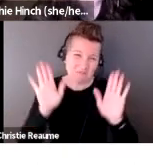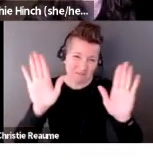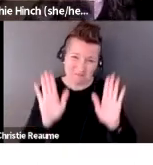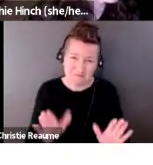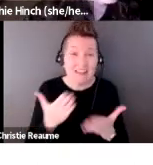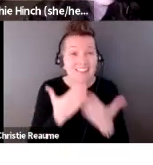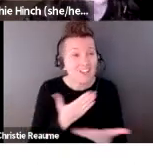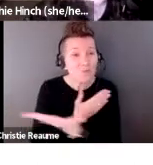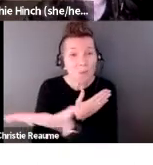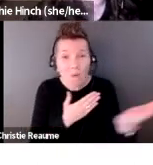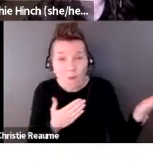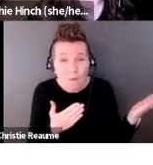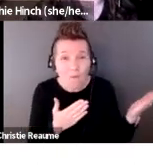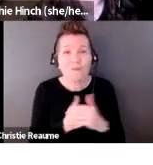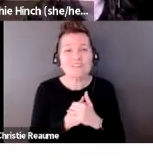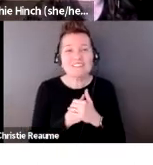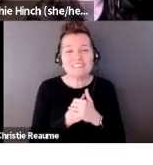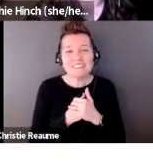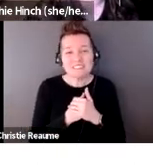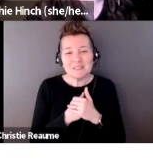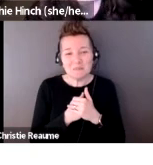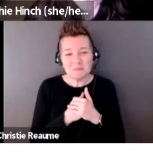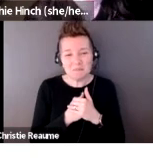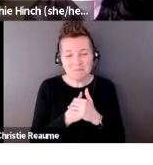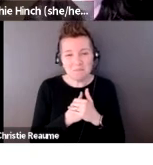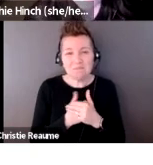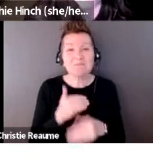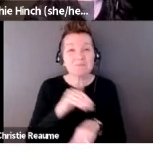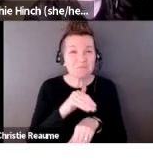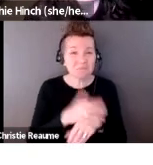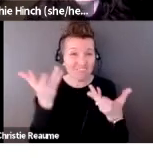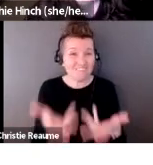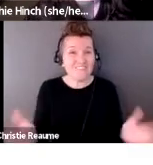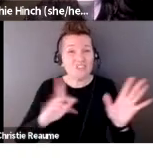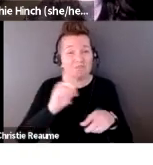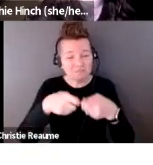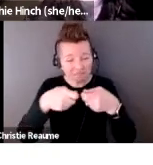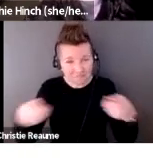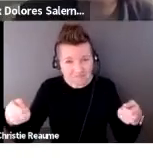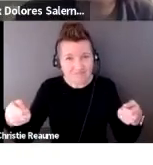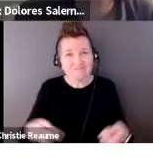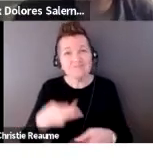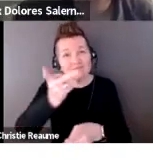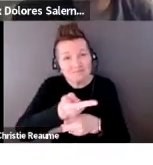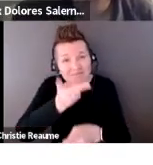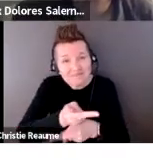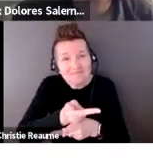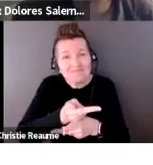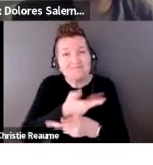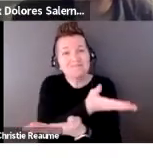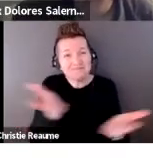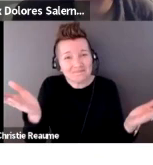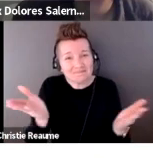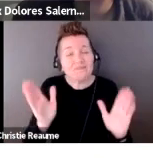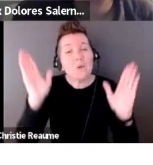And we'll leave it at that for this evening. Take care, everyone. Be well. And we hope to see you soon at the